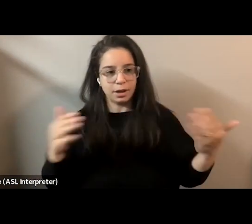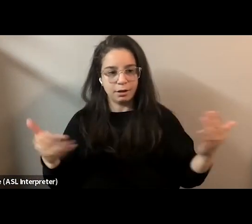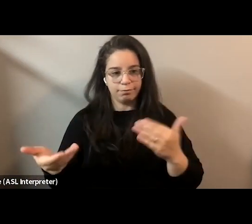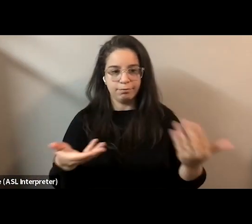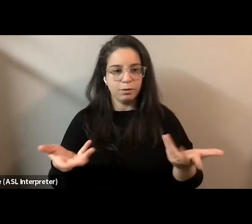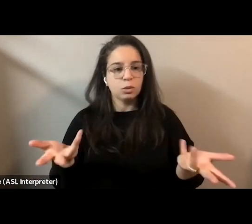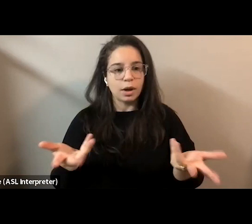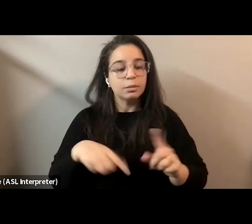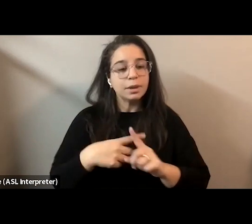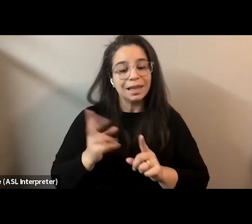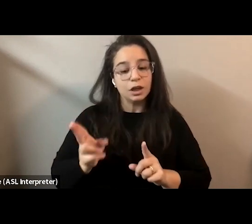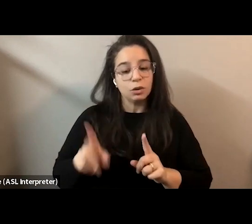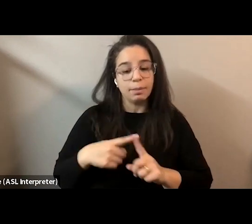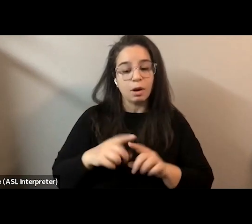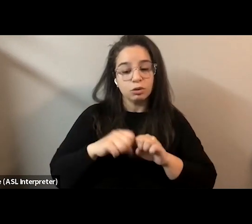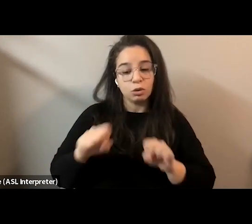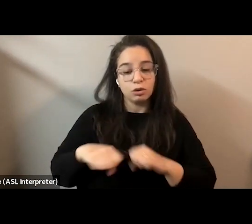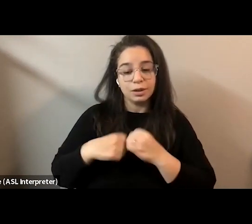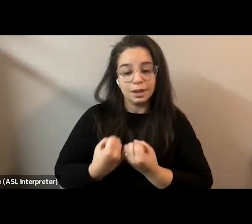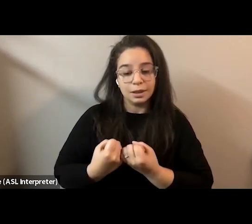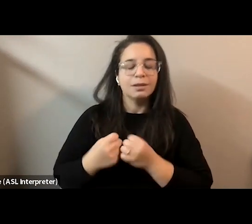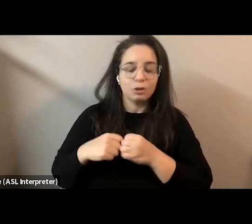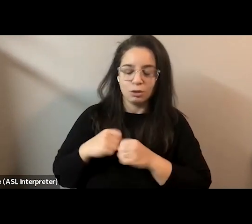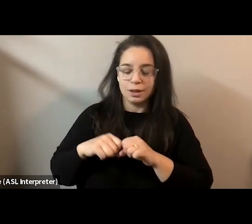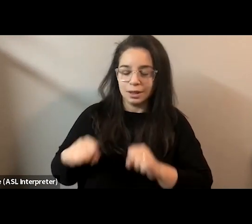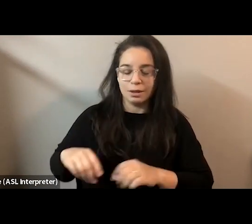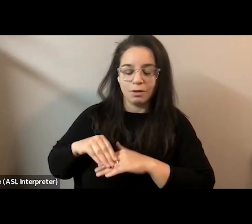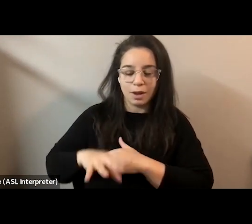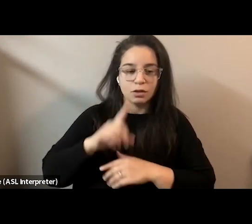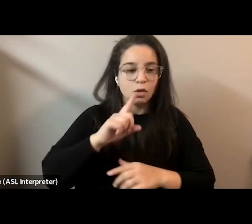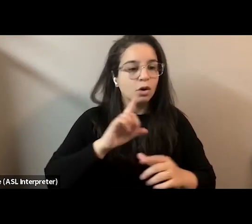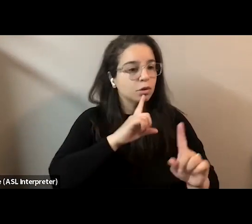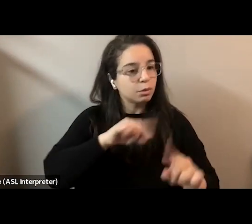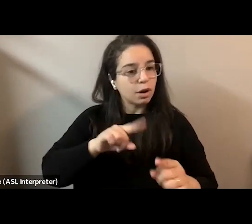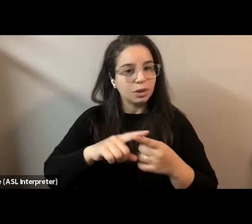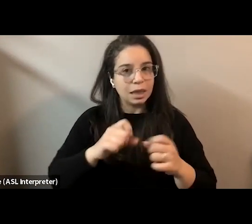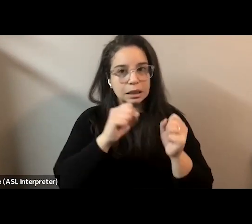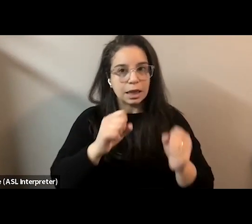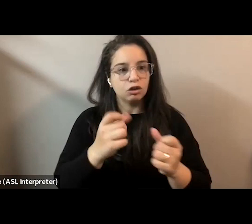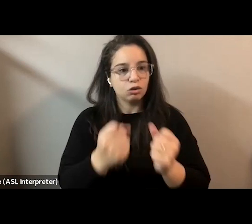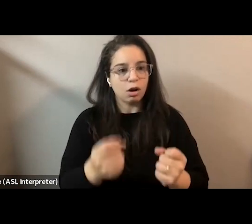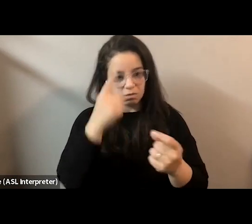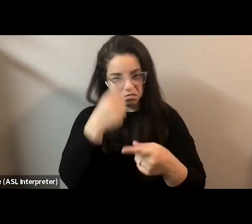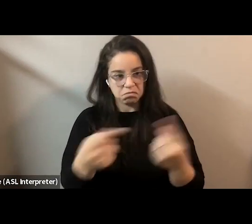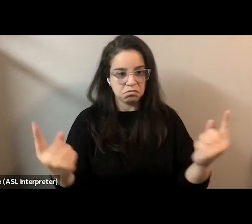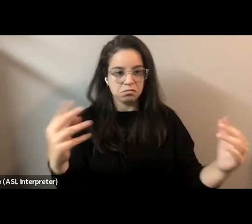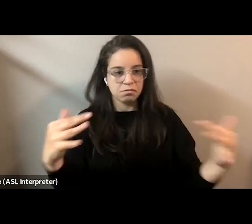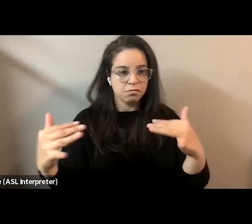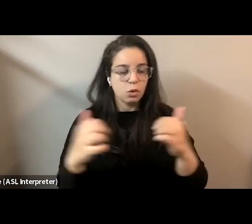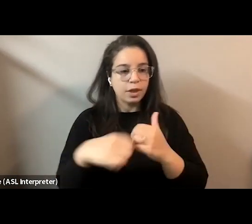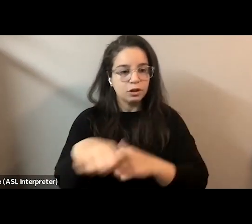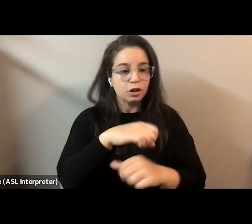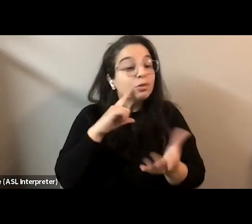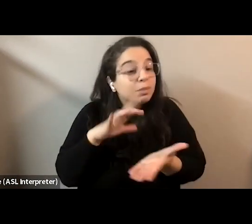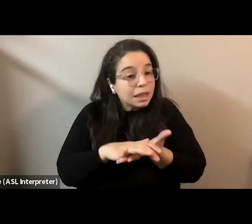ways that history of social systems can inform our response to the intense polarization in British Columbia. She believes that change can